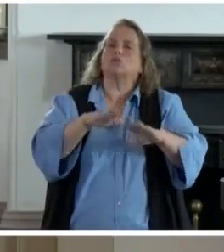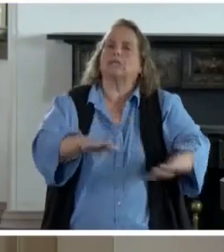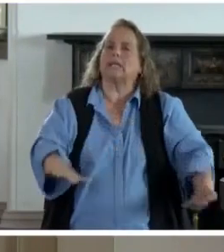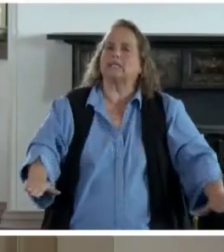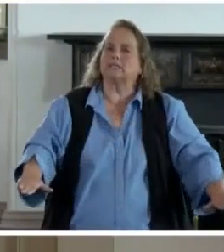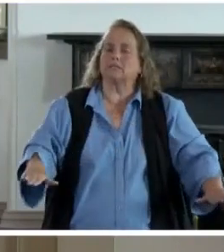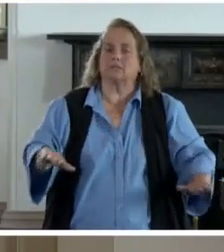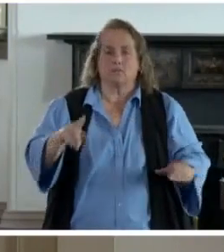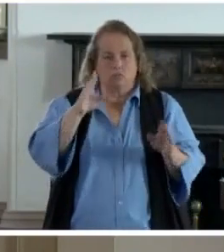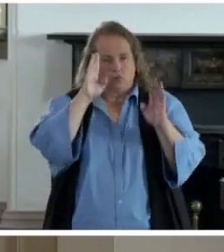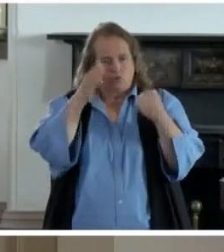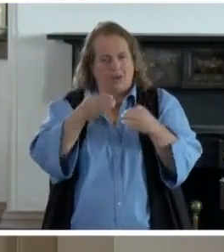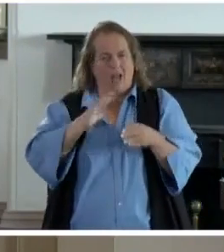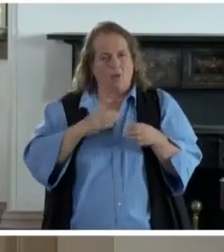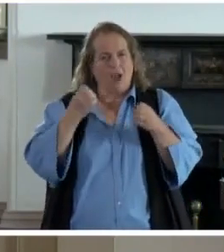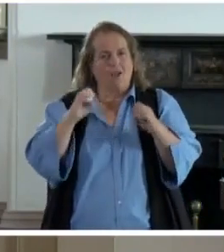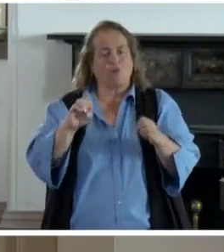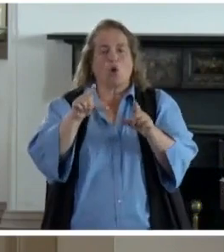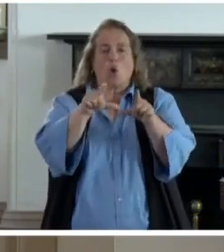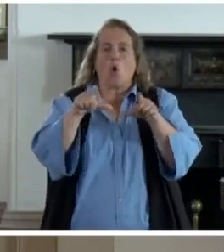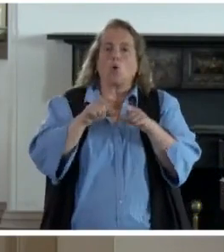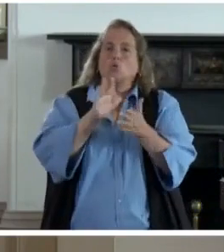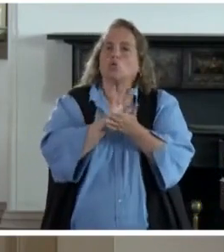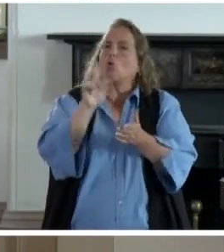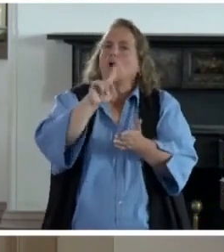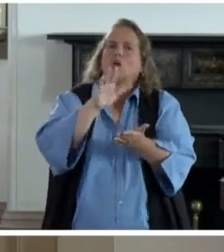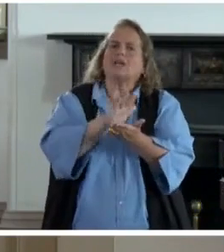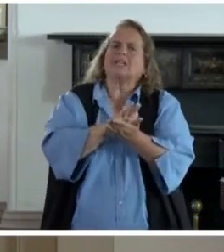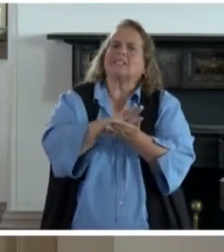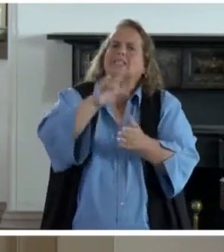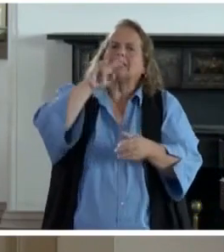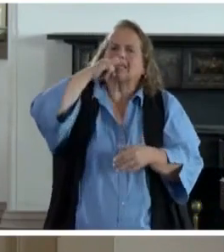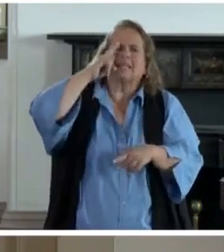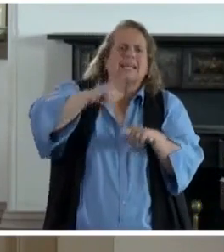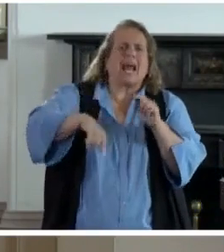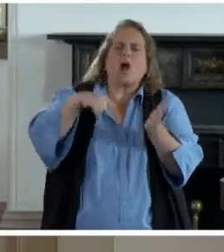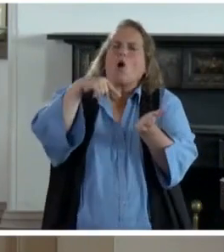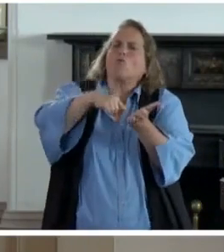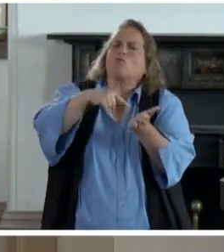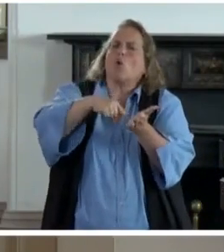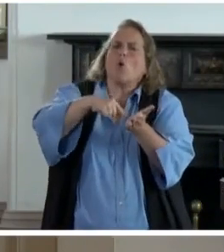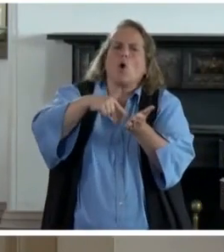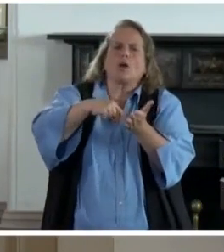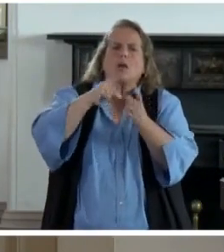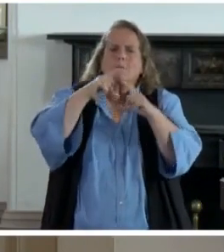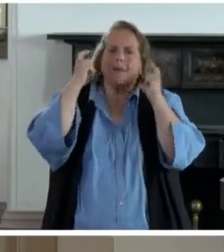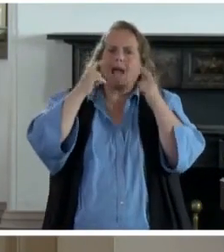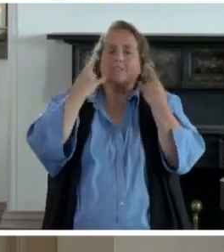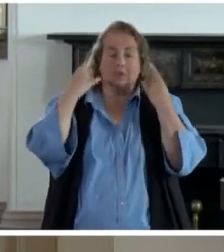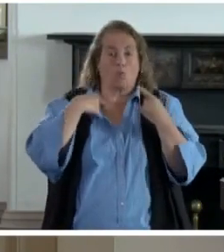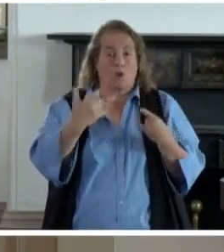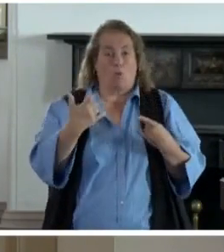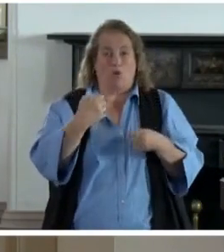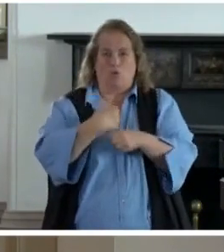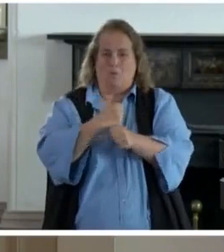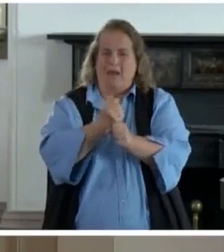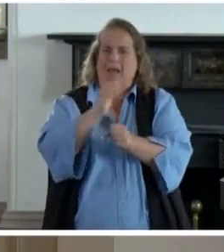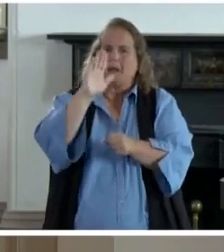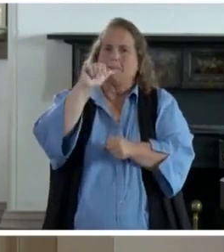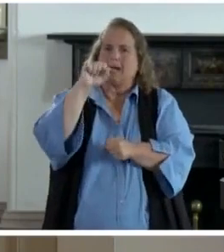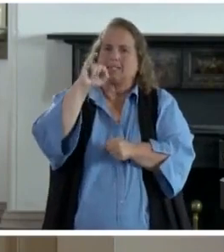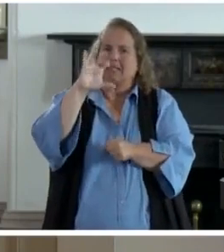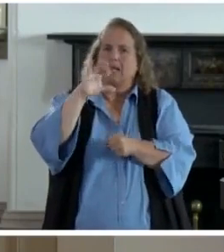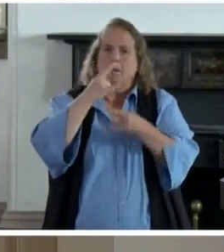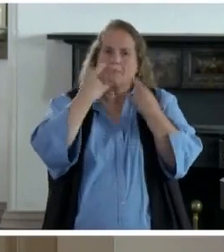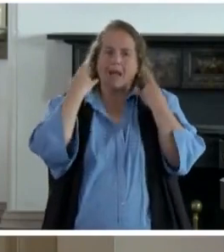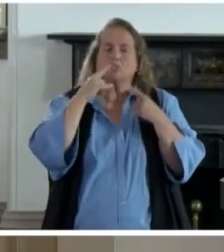our efforts on local schools where children cannot afford a mask and we want to make a basic mask that they get to design. They sent me